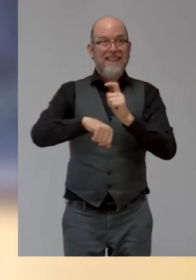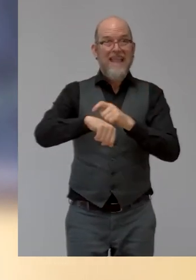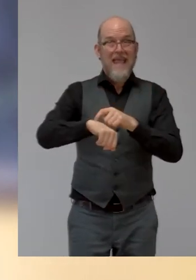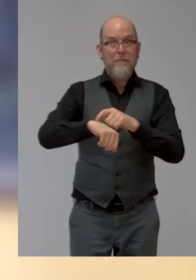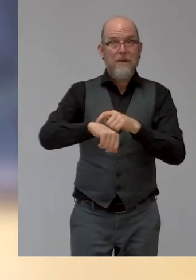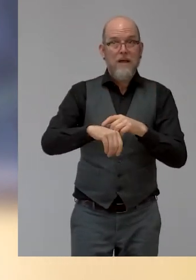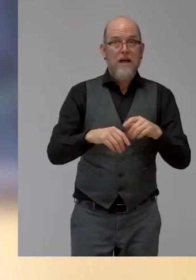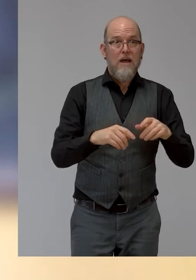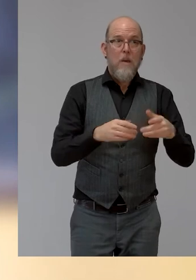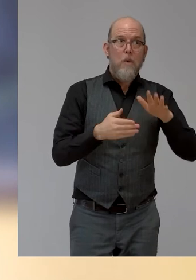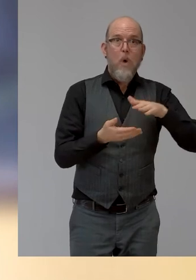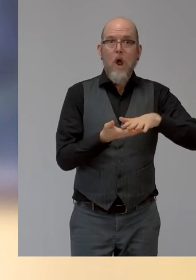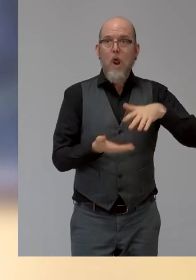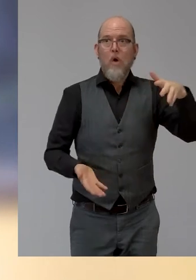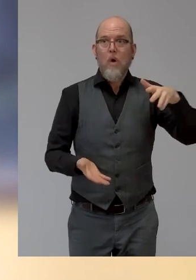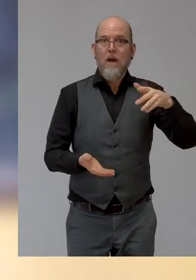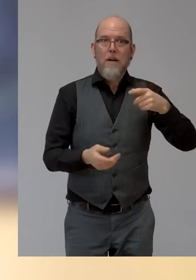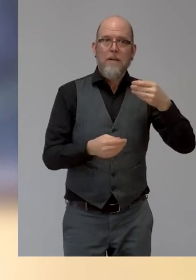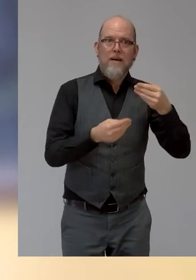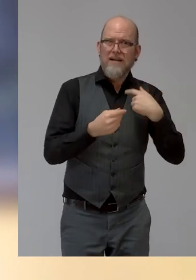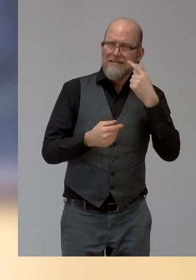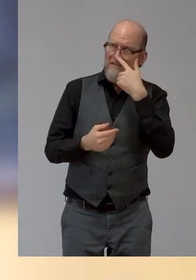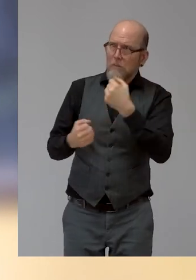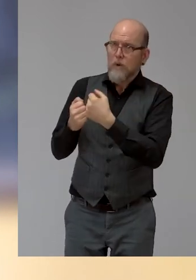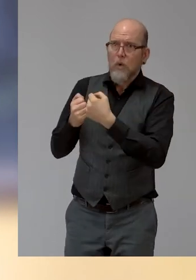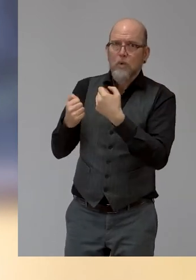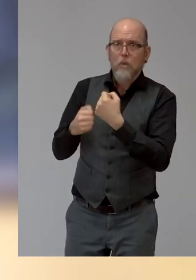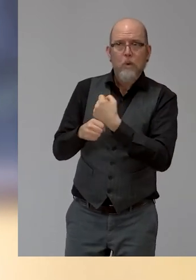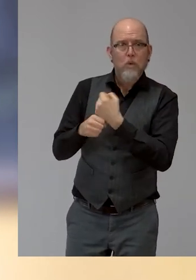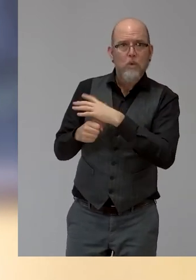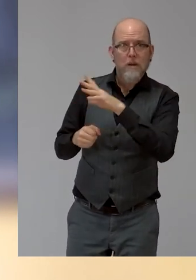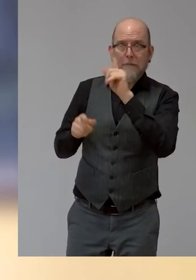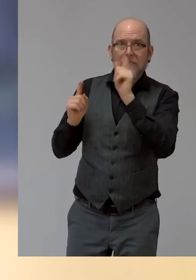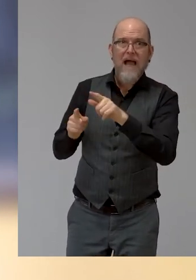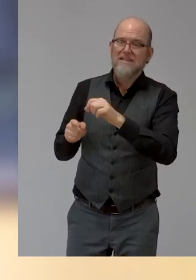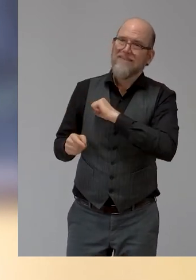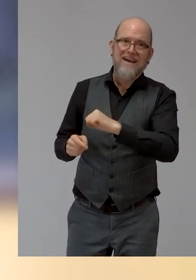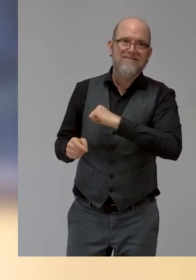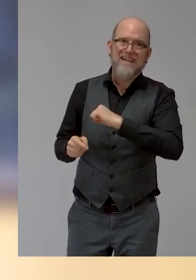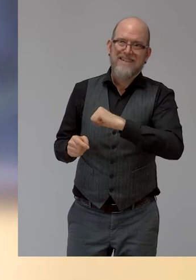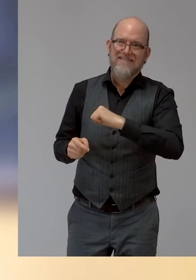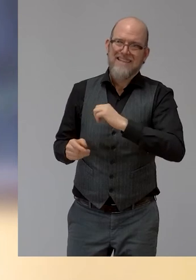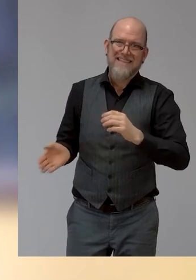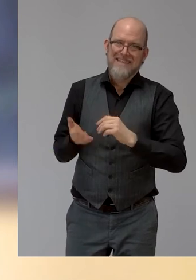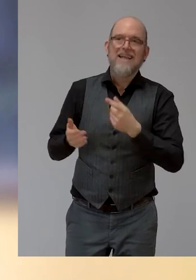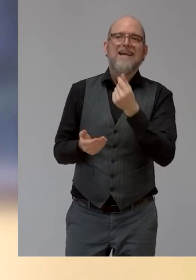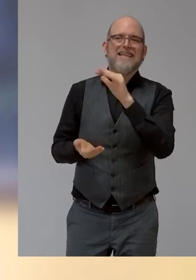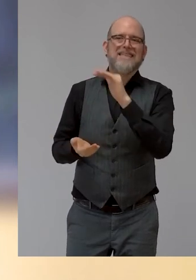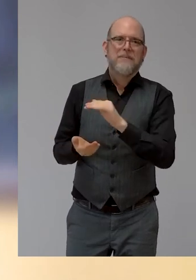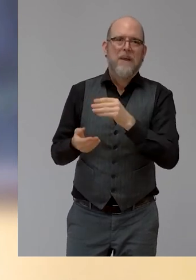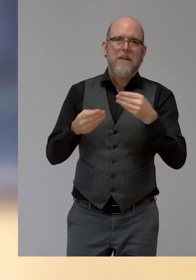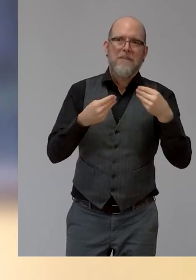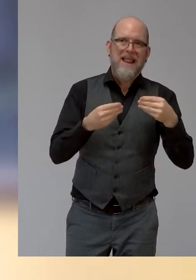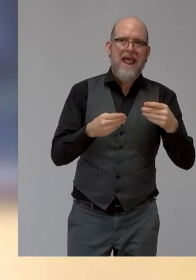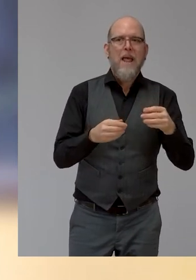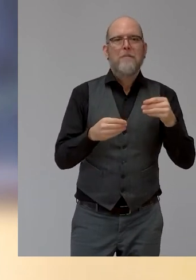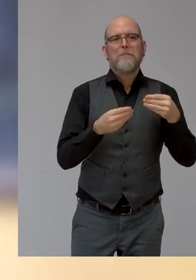using our existing technology. So I, for one, believe that, you know, if you are innovating and if you're trying to use